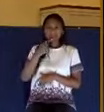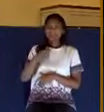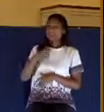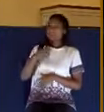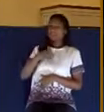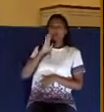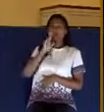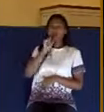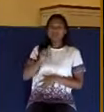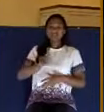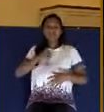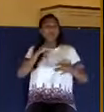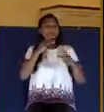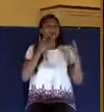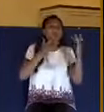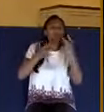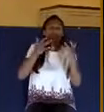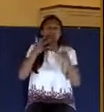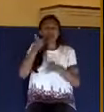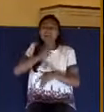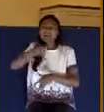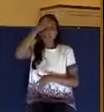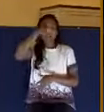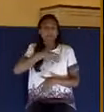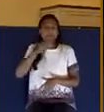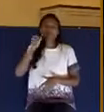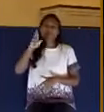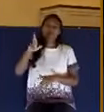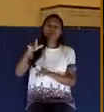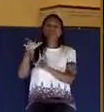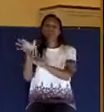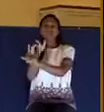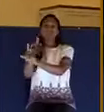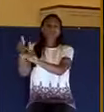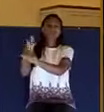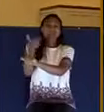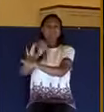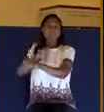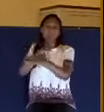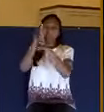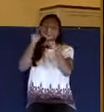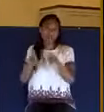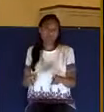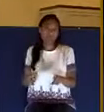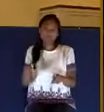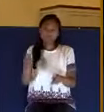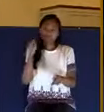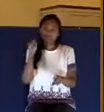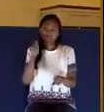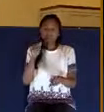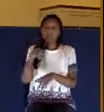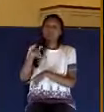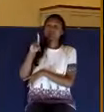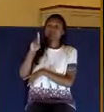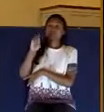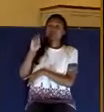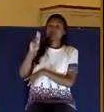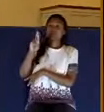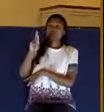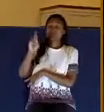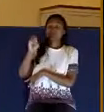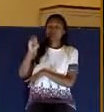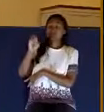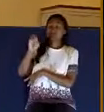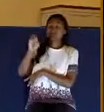or use flattery towards any person. In Deuteronomy 16.19, it says, You shall